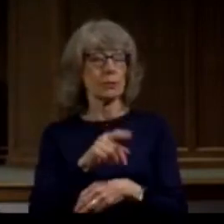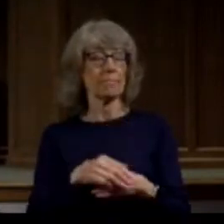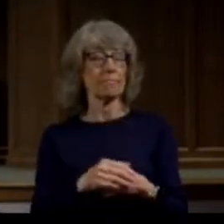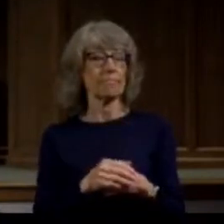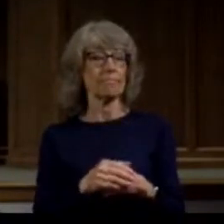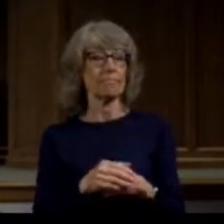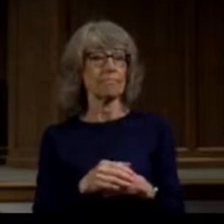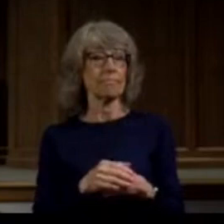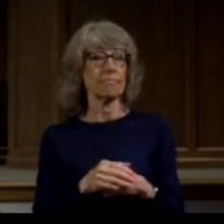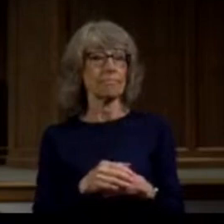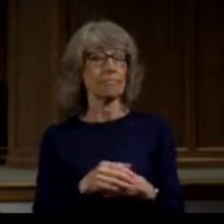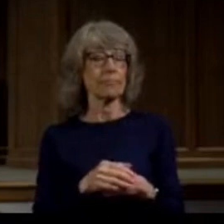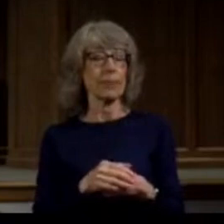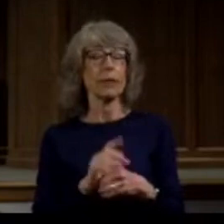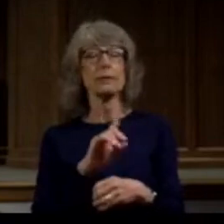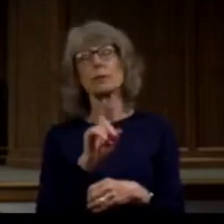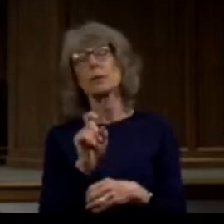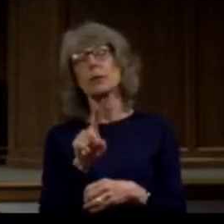and here's the question